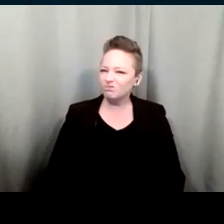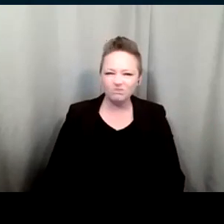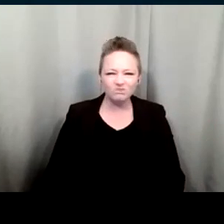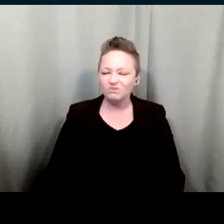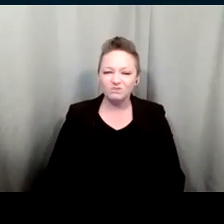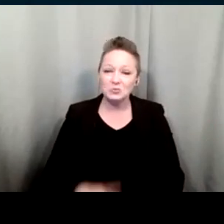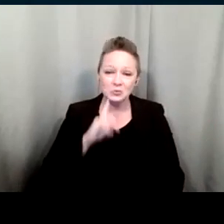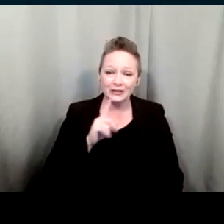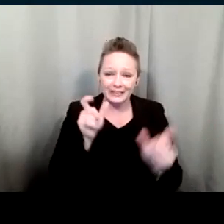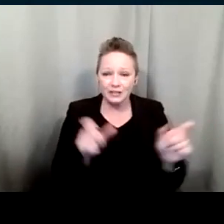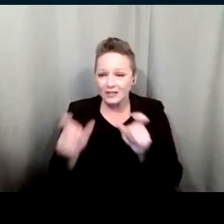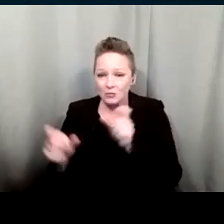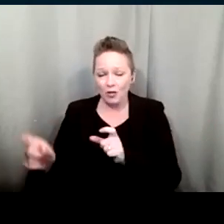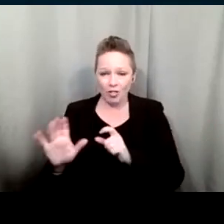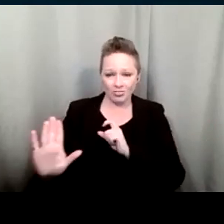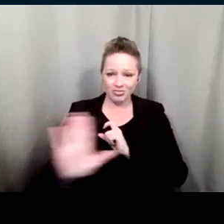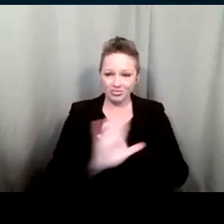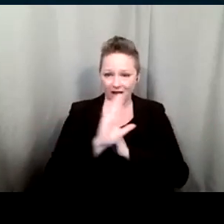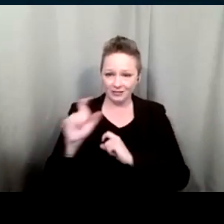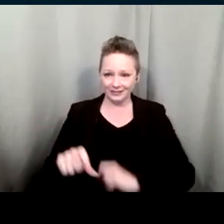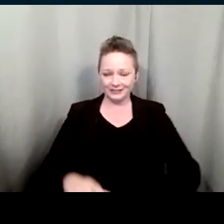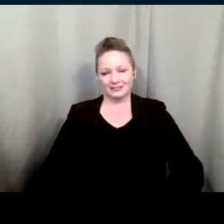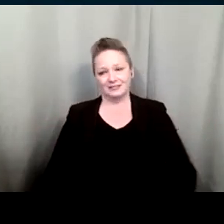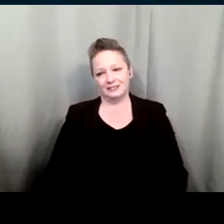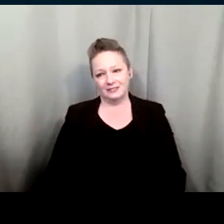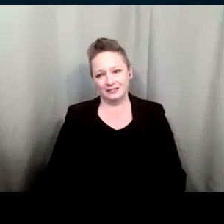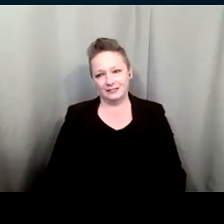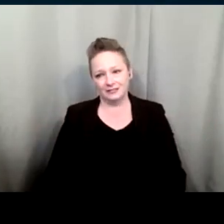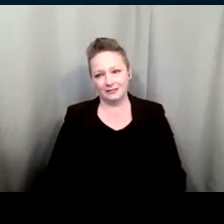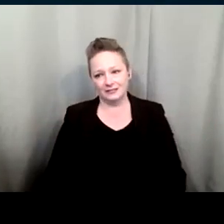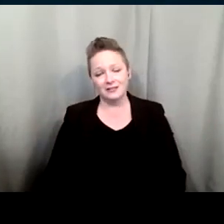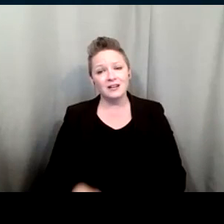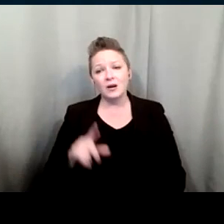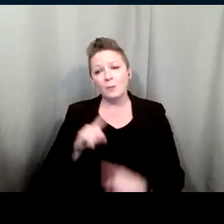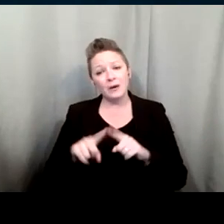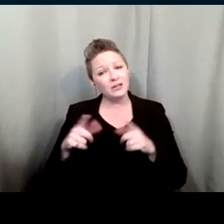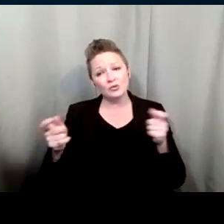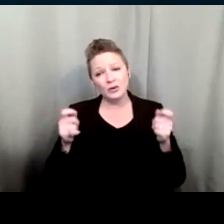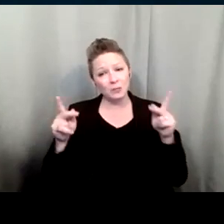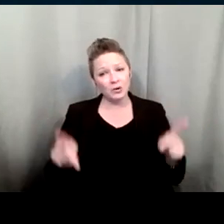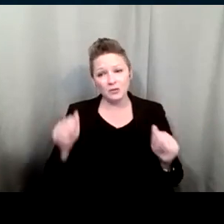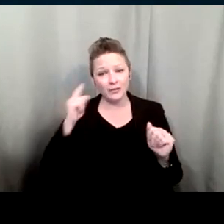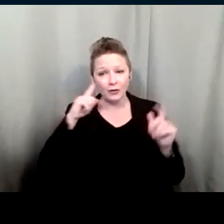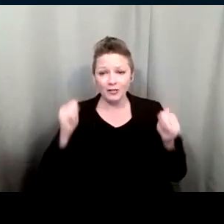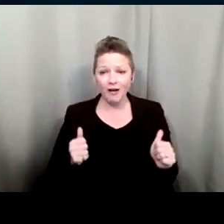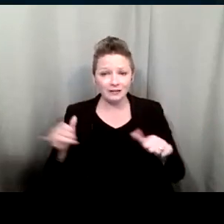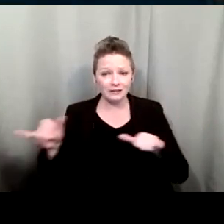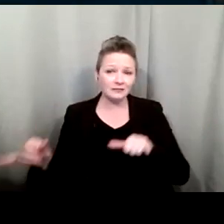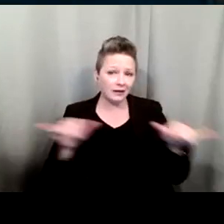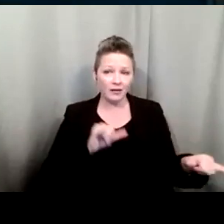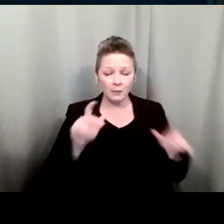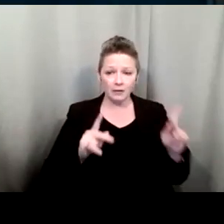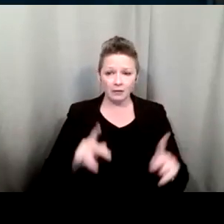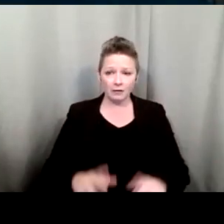on the individual please treat the person with hearing loss the same way with anybody else would you